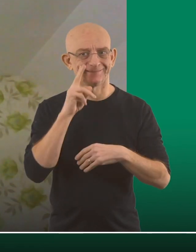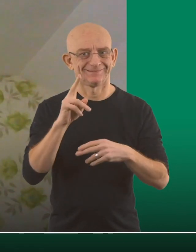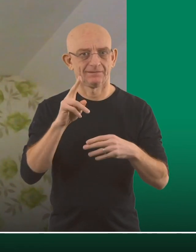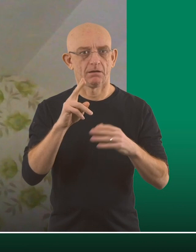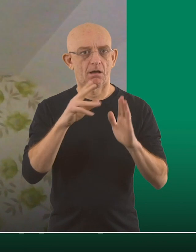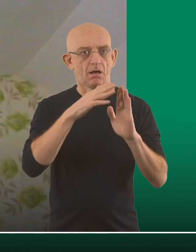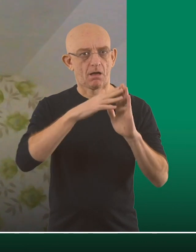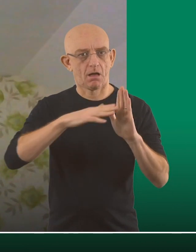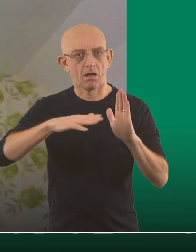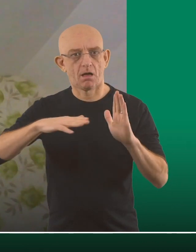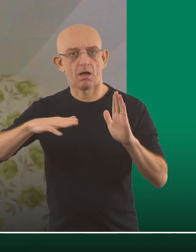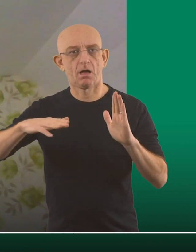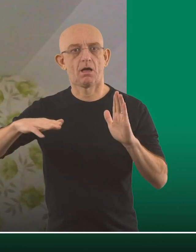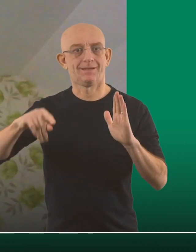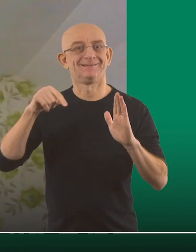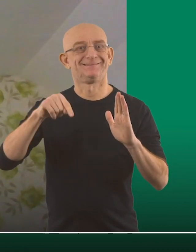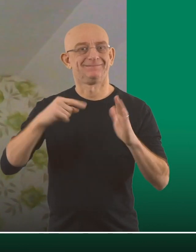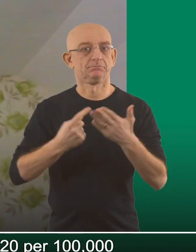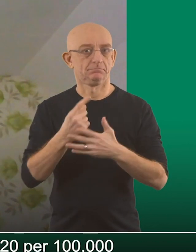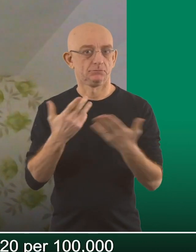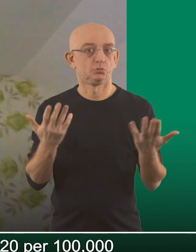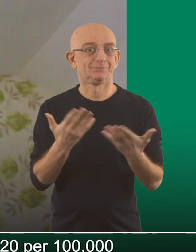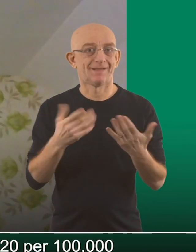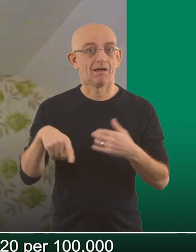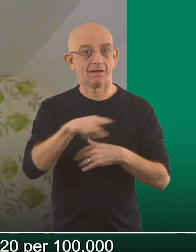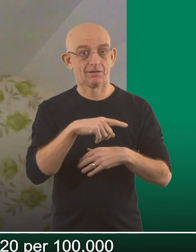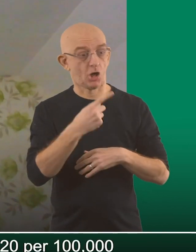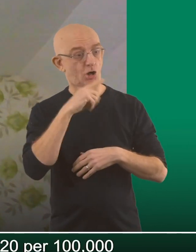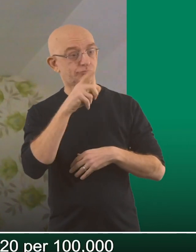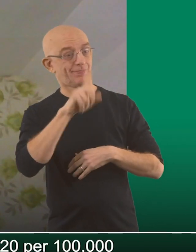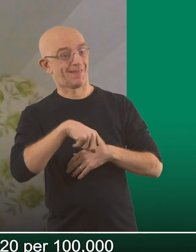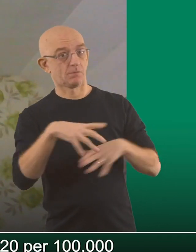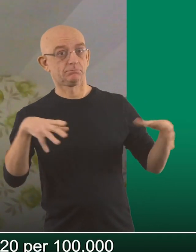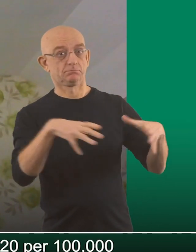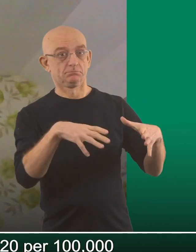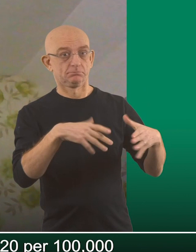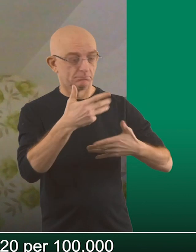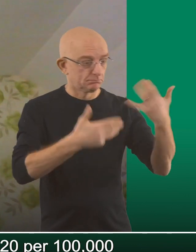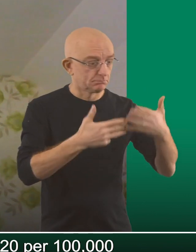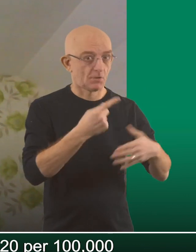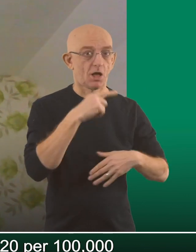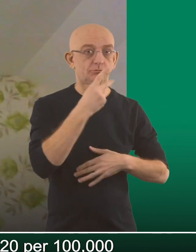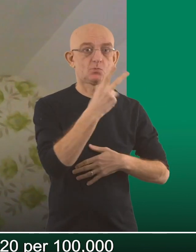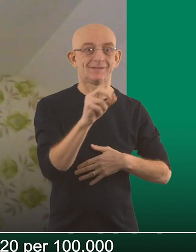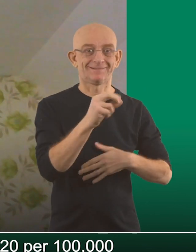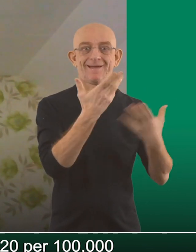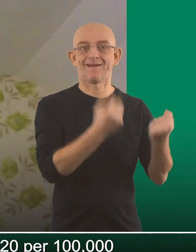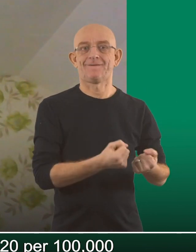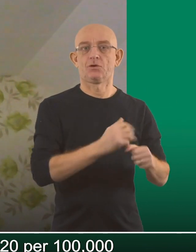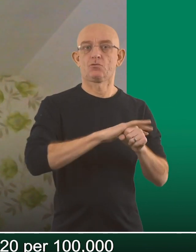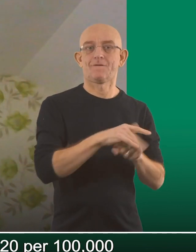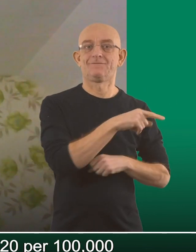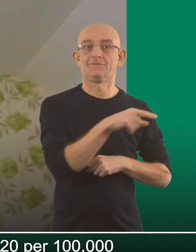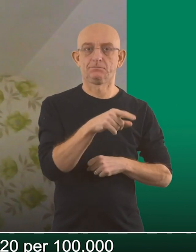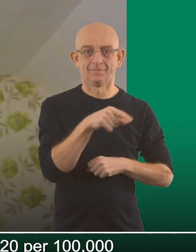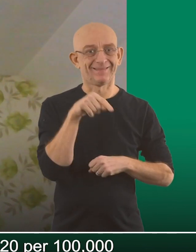settle, beginning to plateau and flatline. So as of today, rates are in the order of 120 per